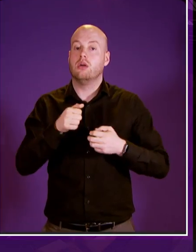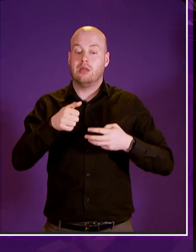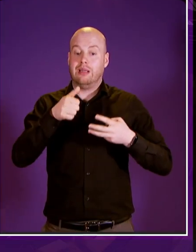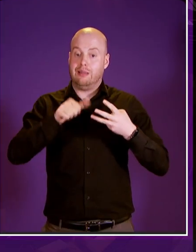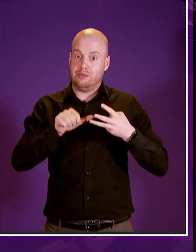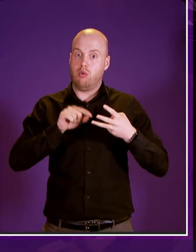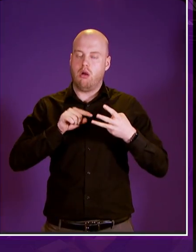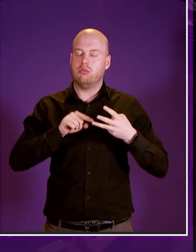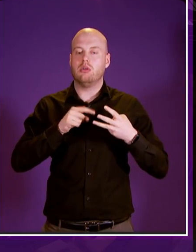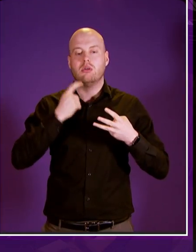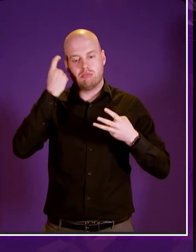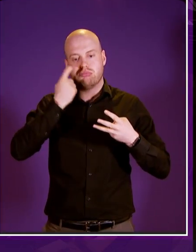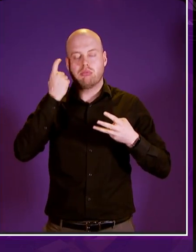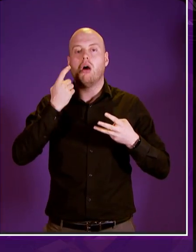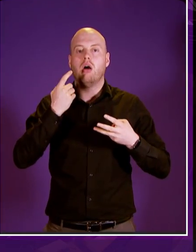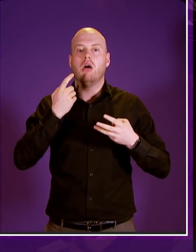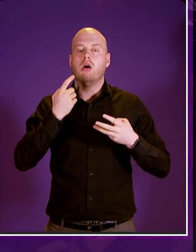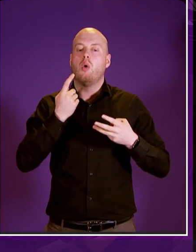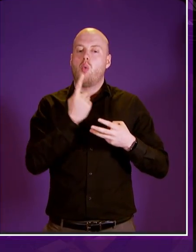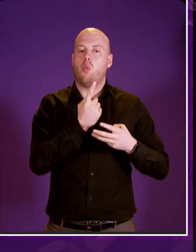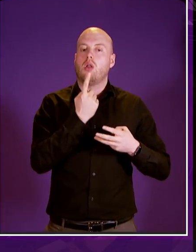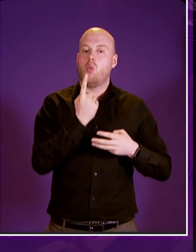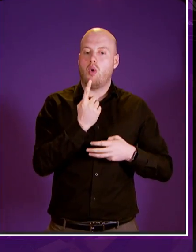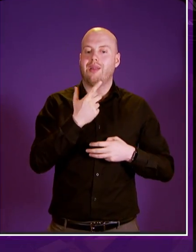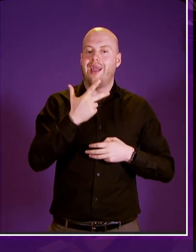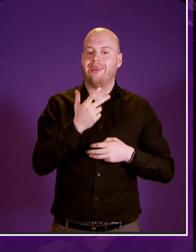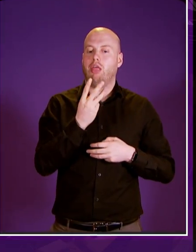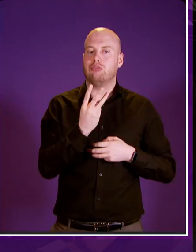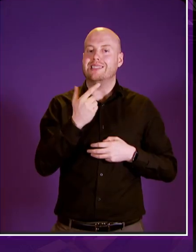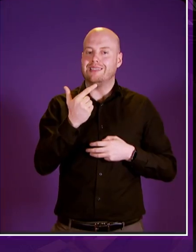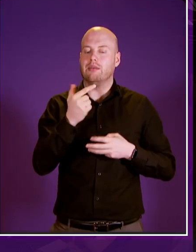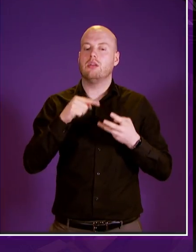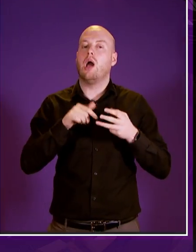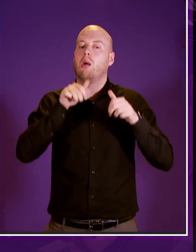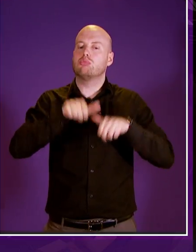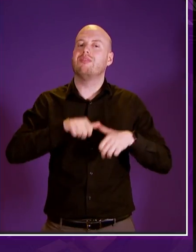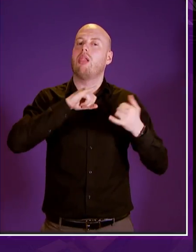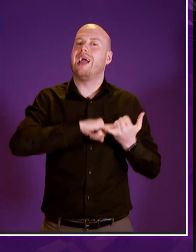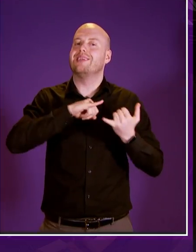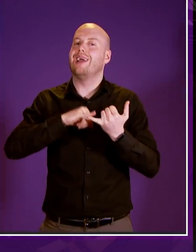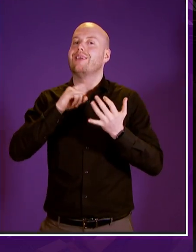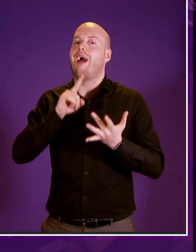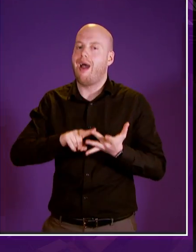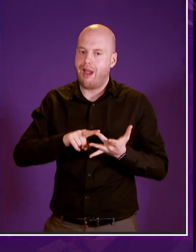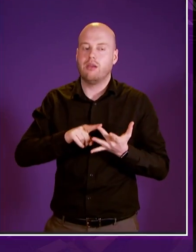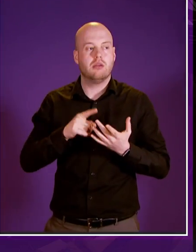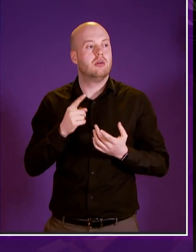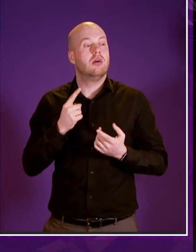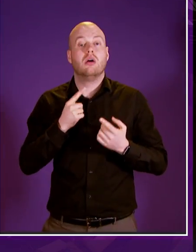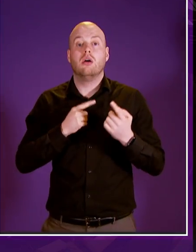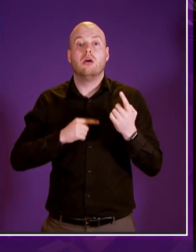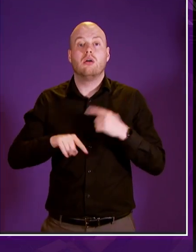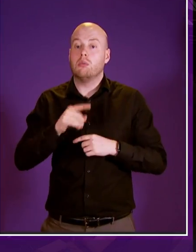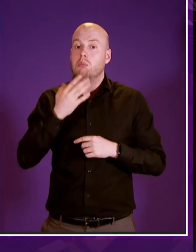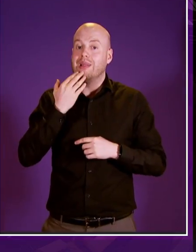is consideration of parliamentary bureau motion double one eight three seven on approval of an ssi and again could i ask joe first patrick on behalf of the